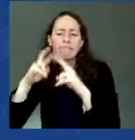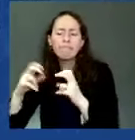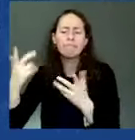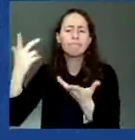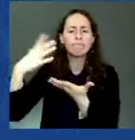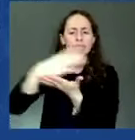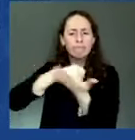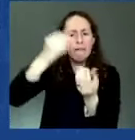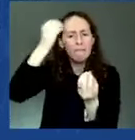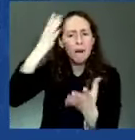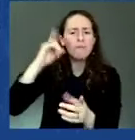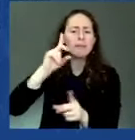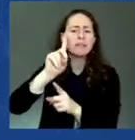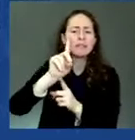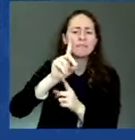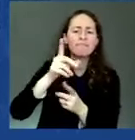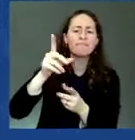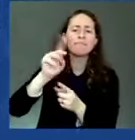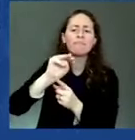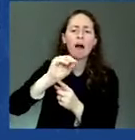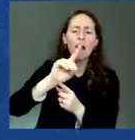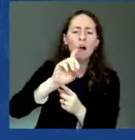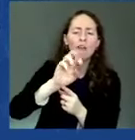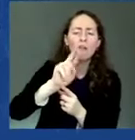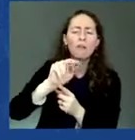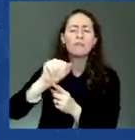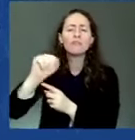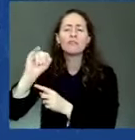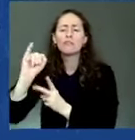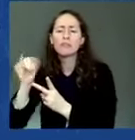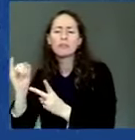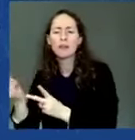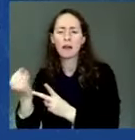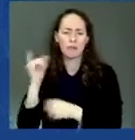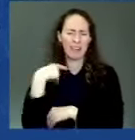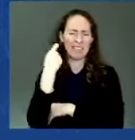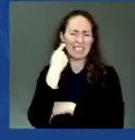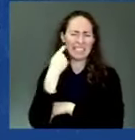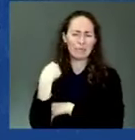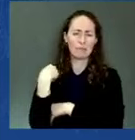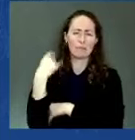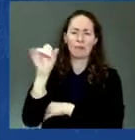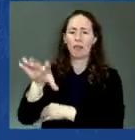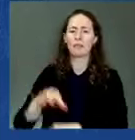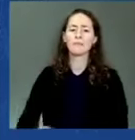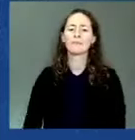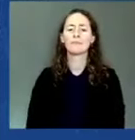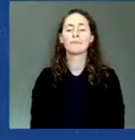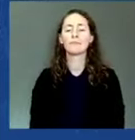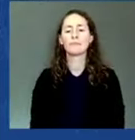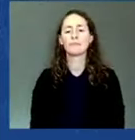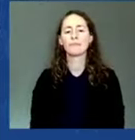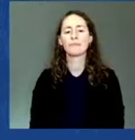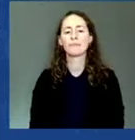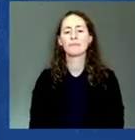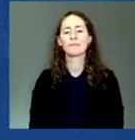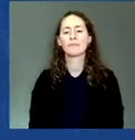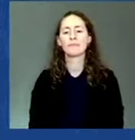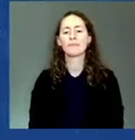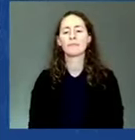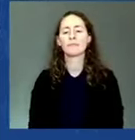and we're both, as I said in the speech. In addition to that, we're also looking to the time when we're going to be able to